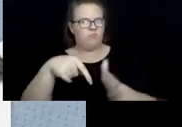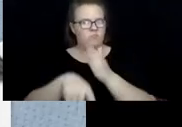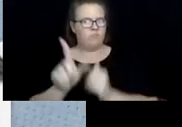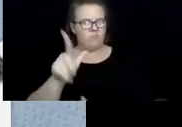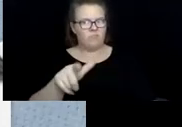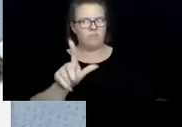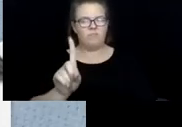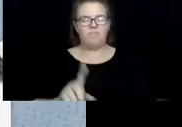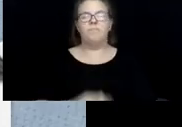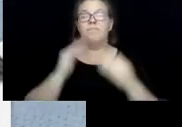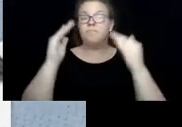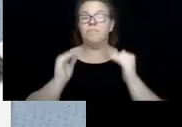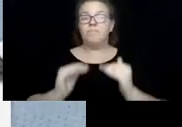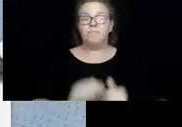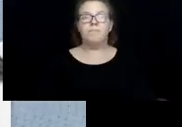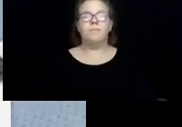please.